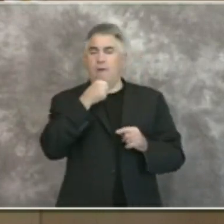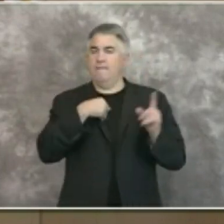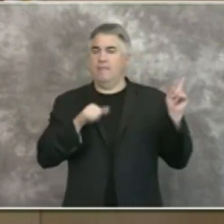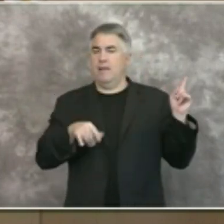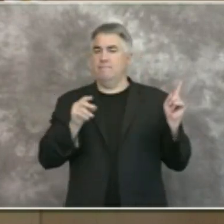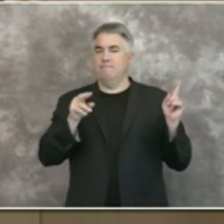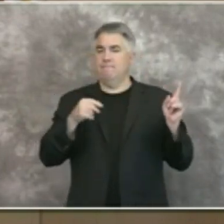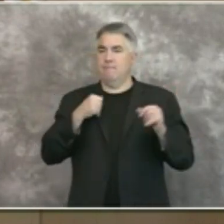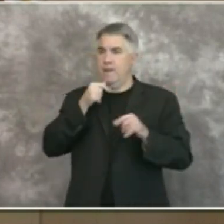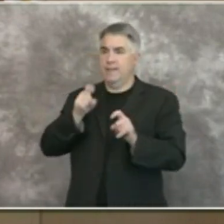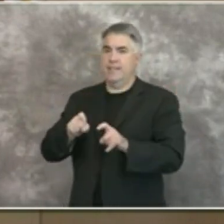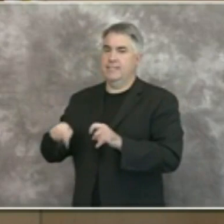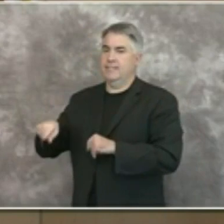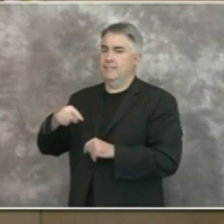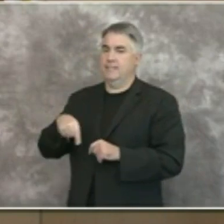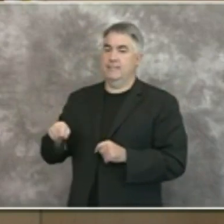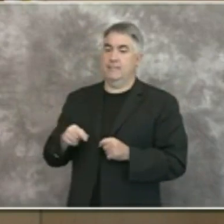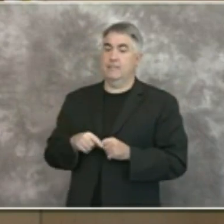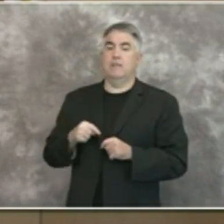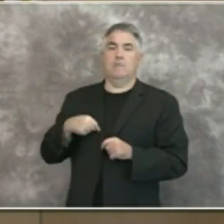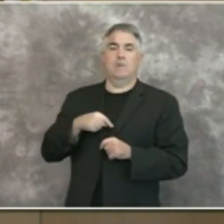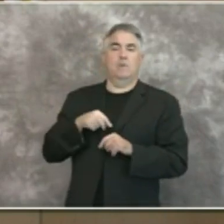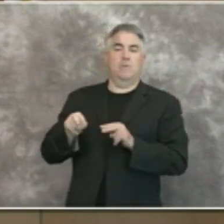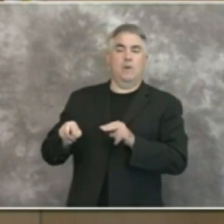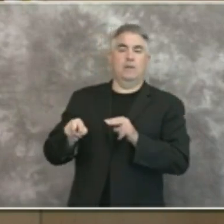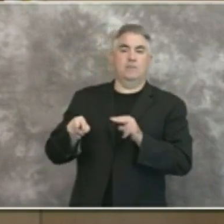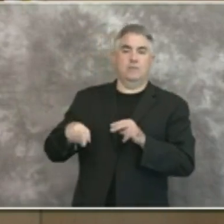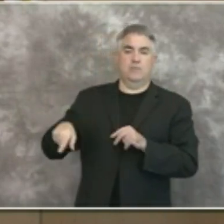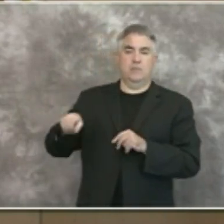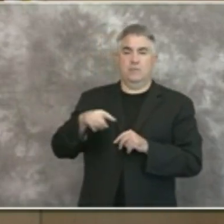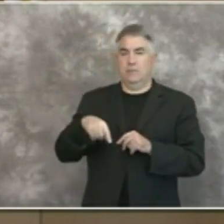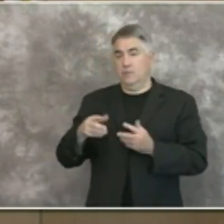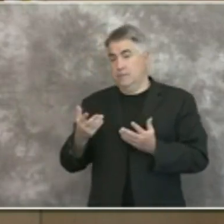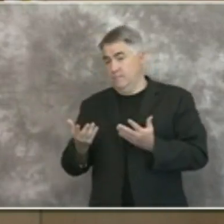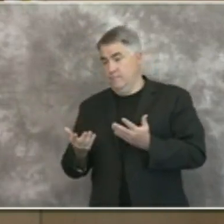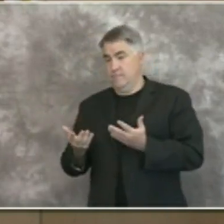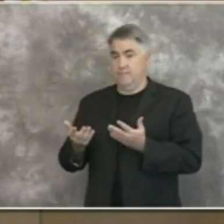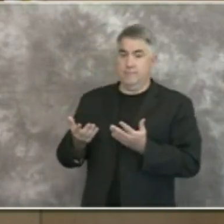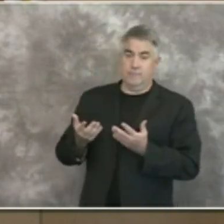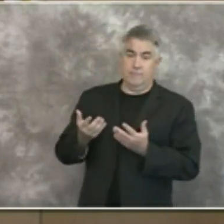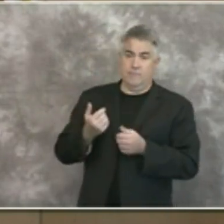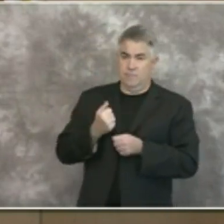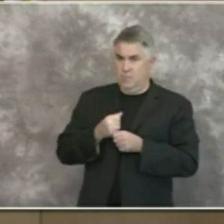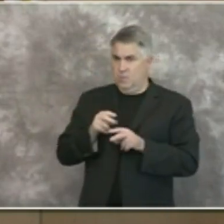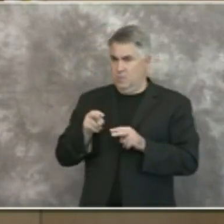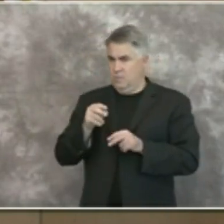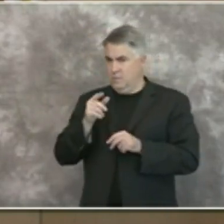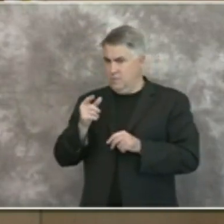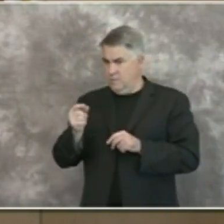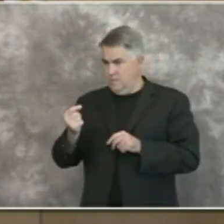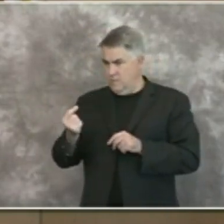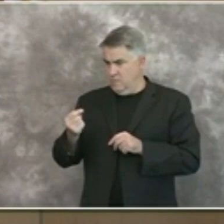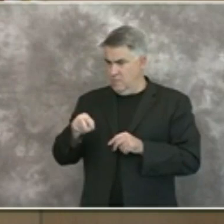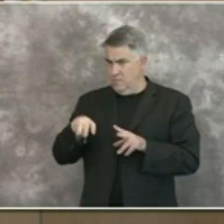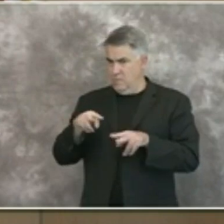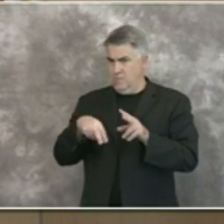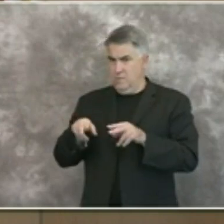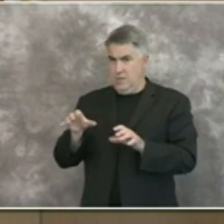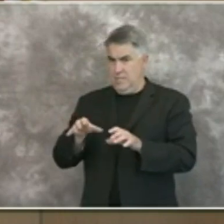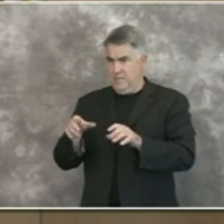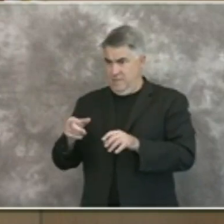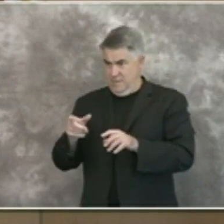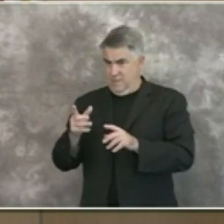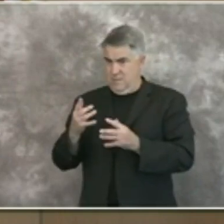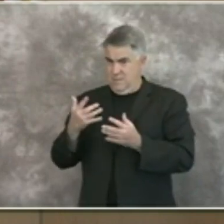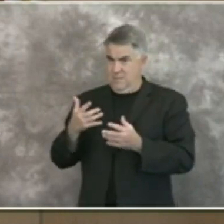aggressively monitoring cases and inquiring uh about their activities uh if an individual